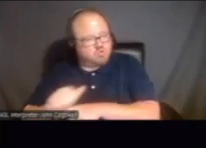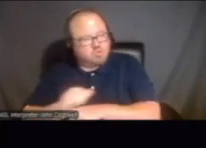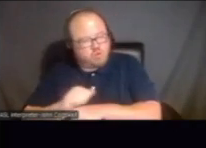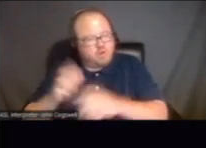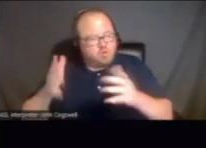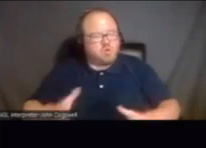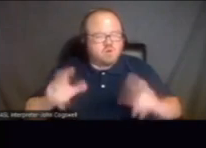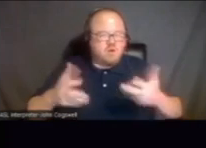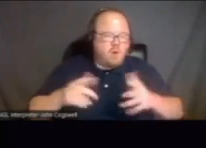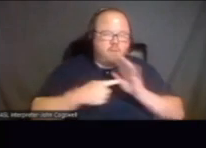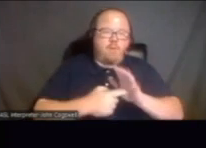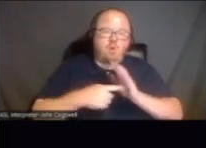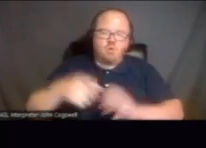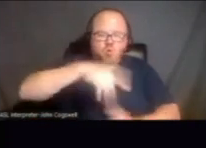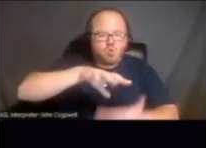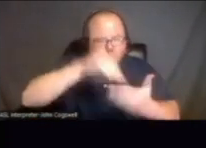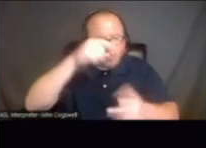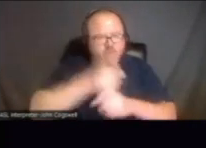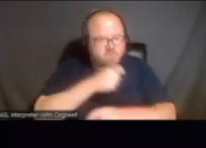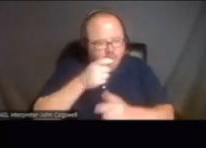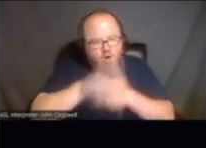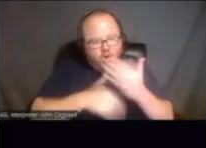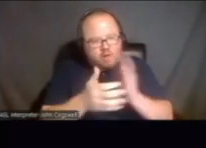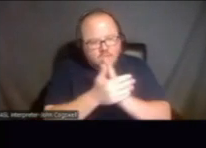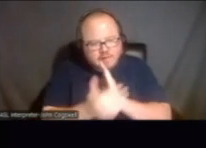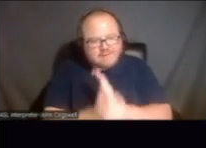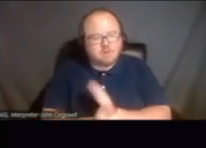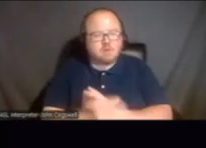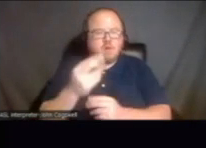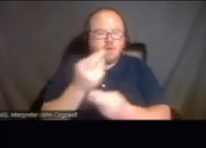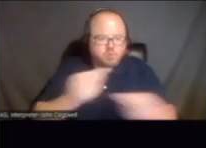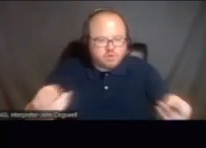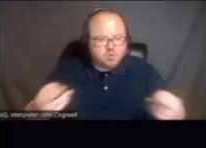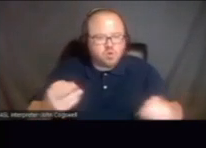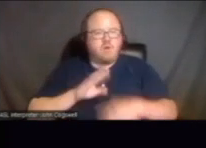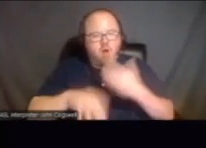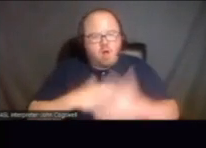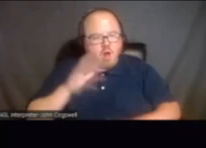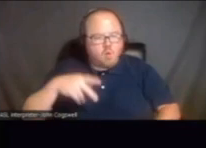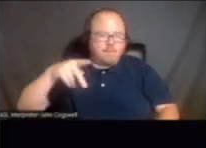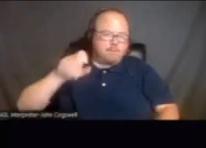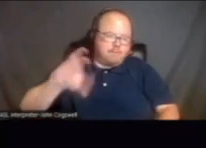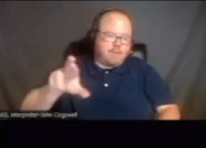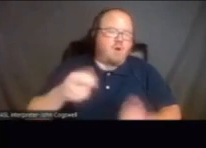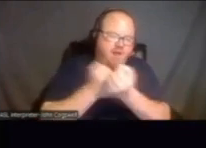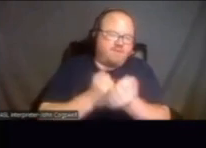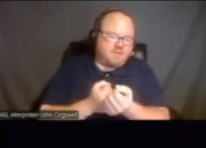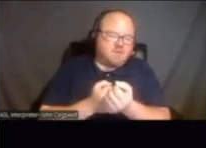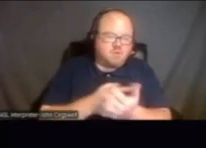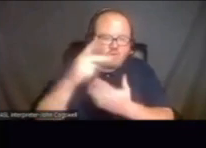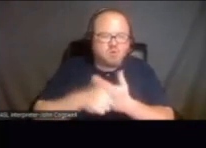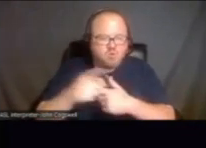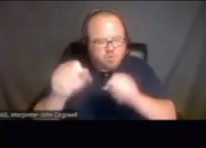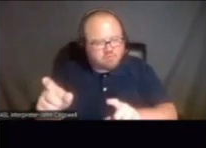And have you all learn from the skills and the resources that our peer self-advocacy program has. So then, therefore, you can go on and